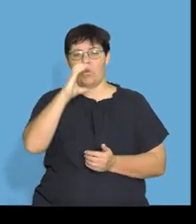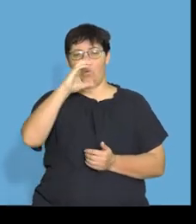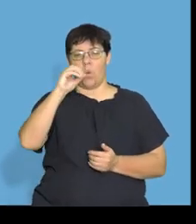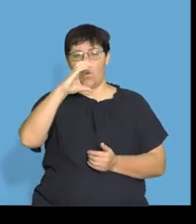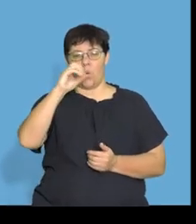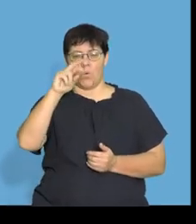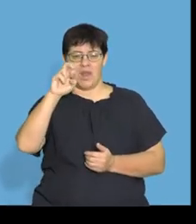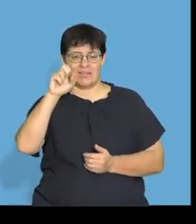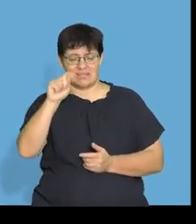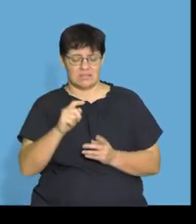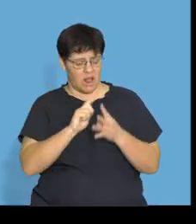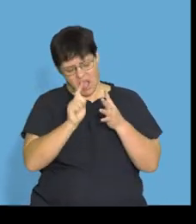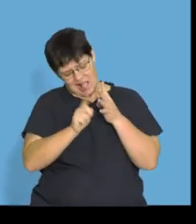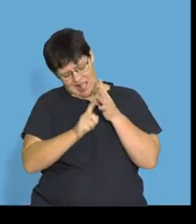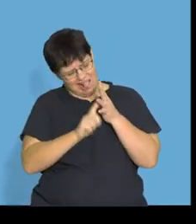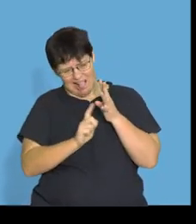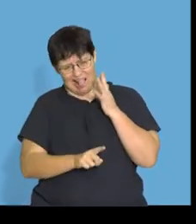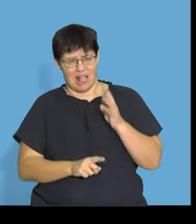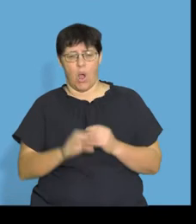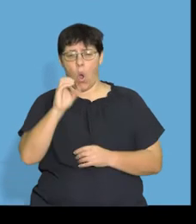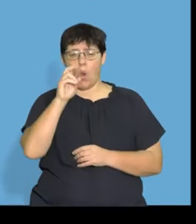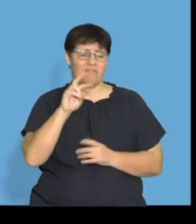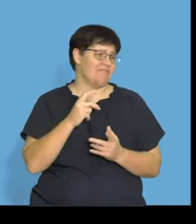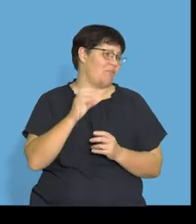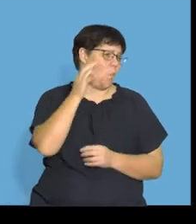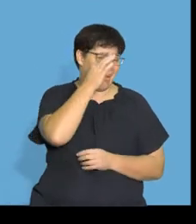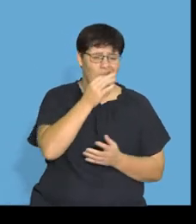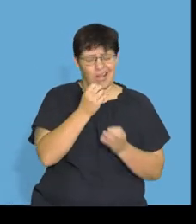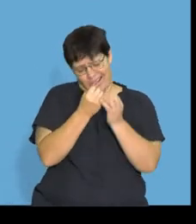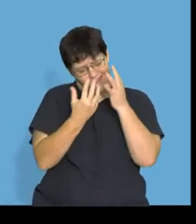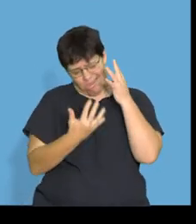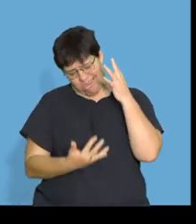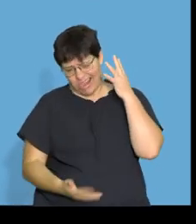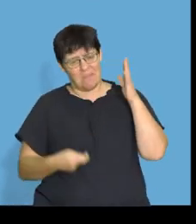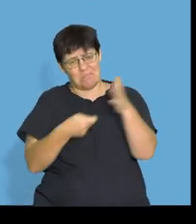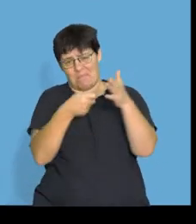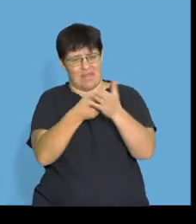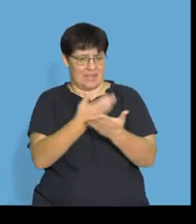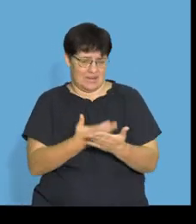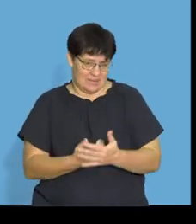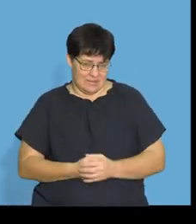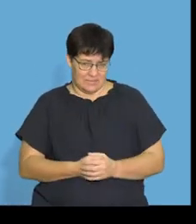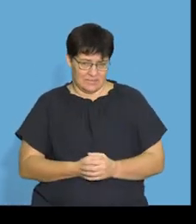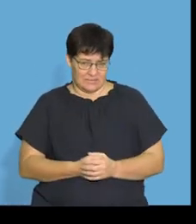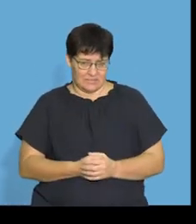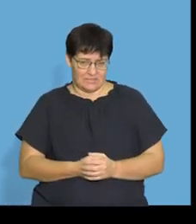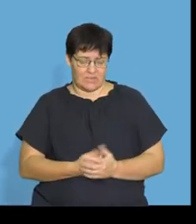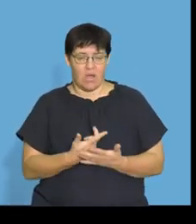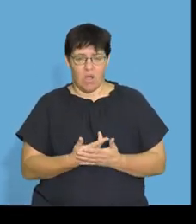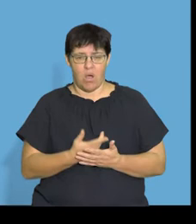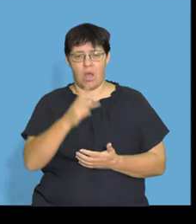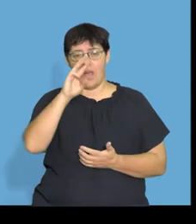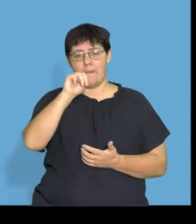There's 50,000 million oils at the moment that you can buy. All right. I'm talking about your mayonnaise